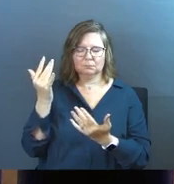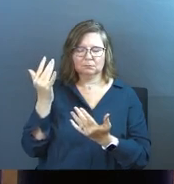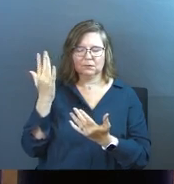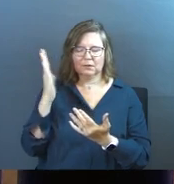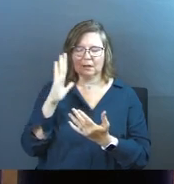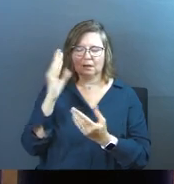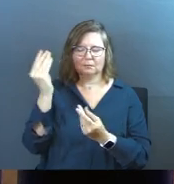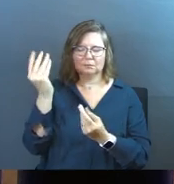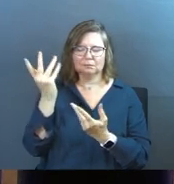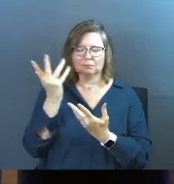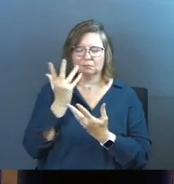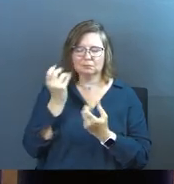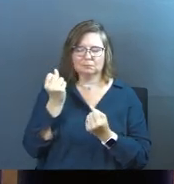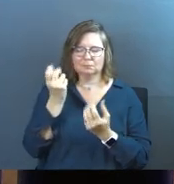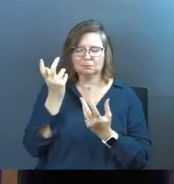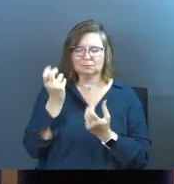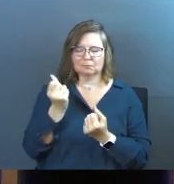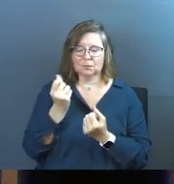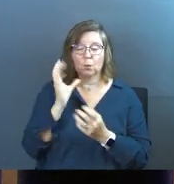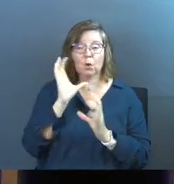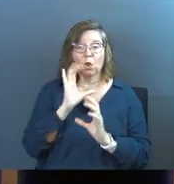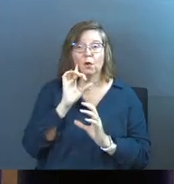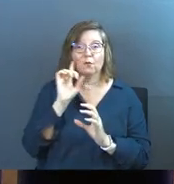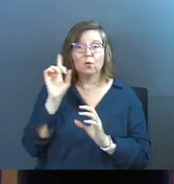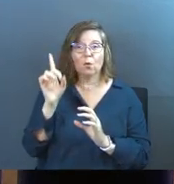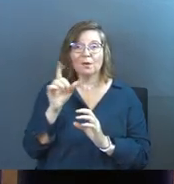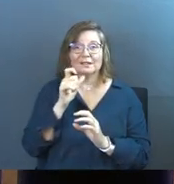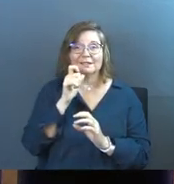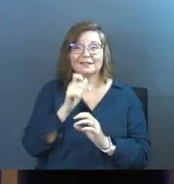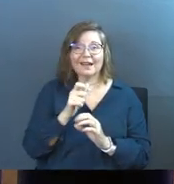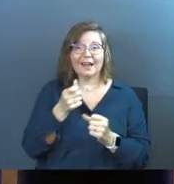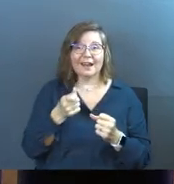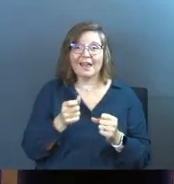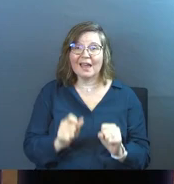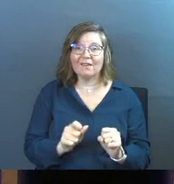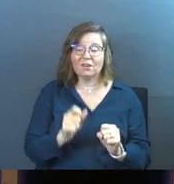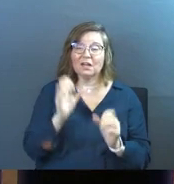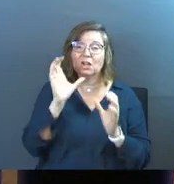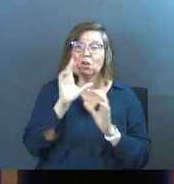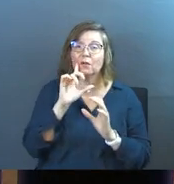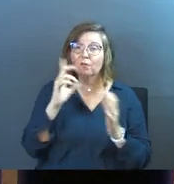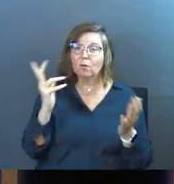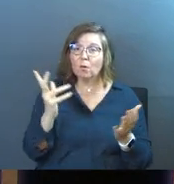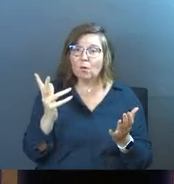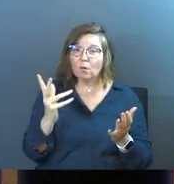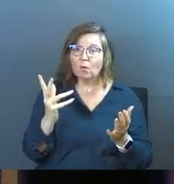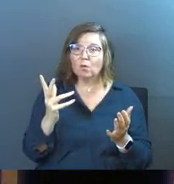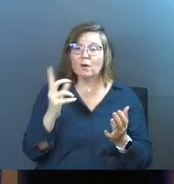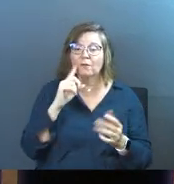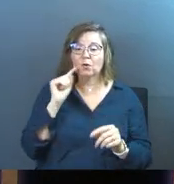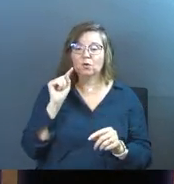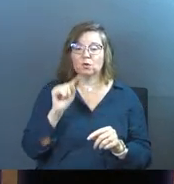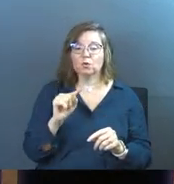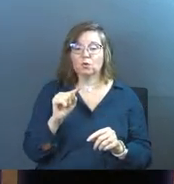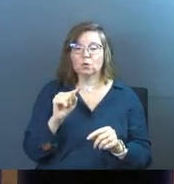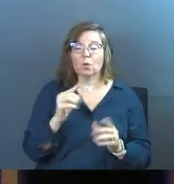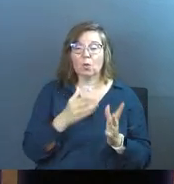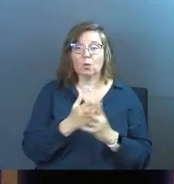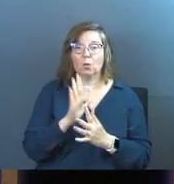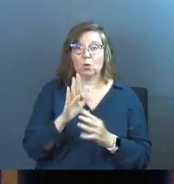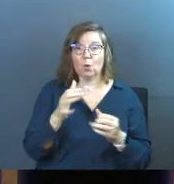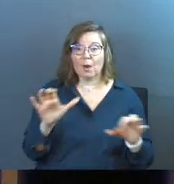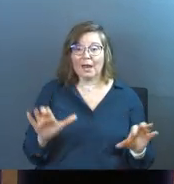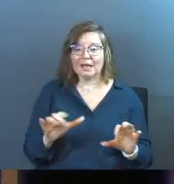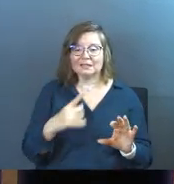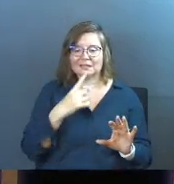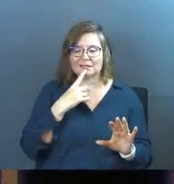down and just to be with him. What he's looking for is not effort. What he's looking for is for you to, through your